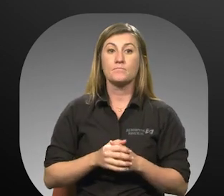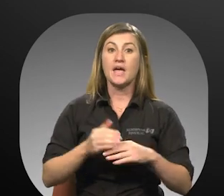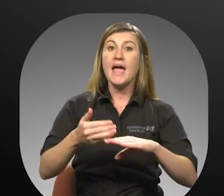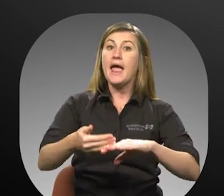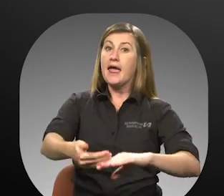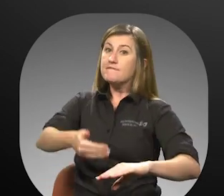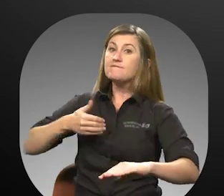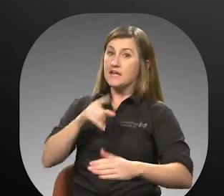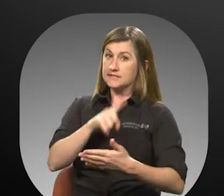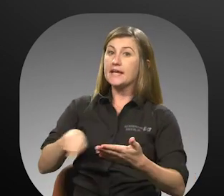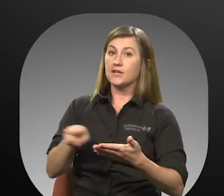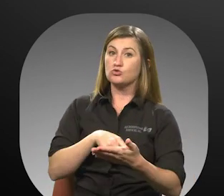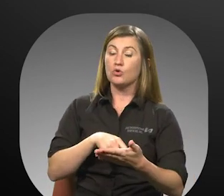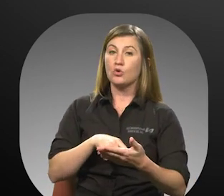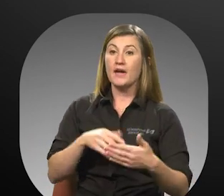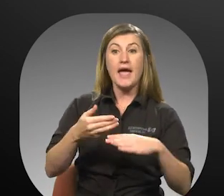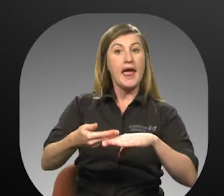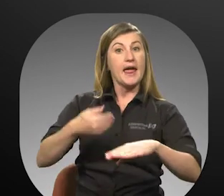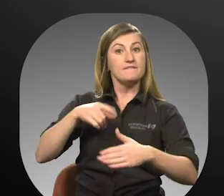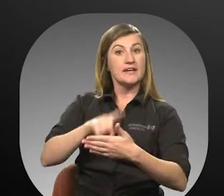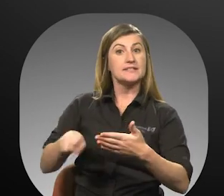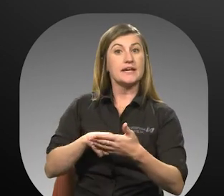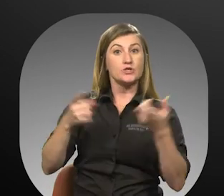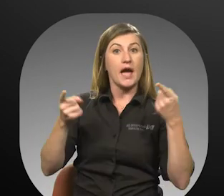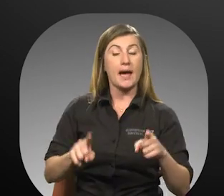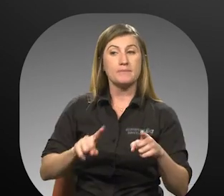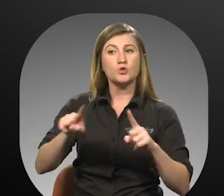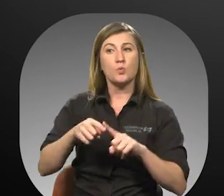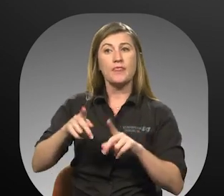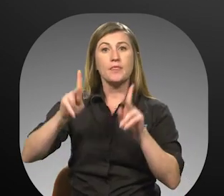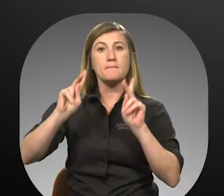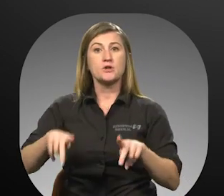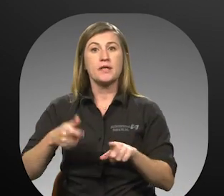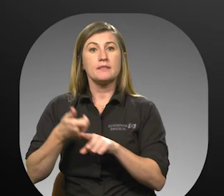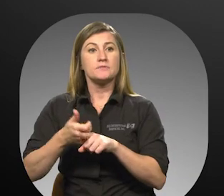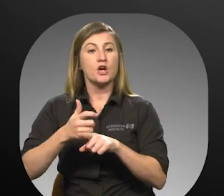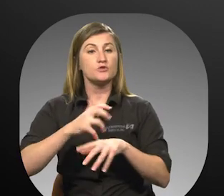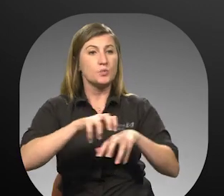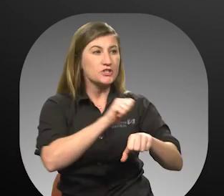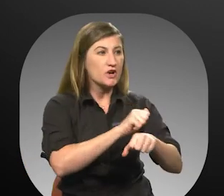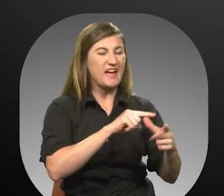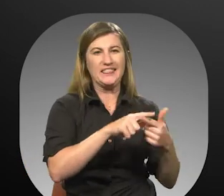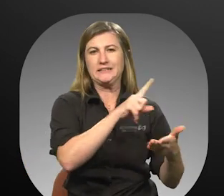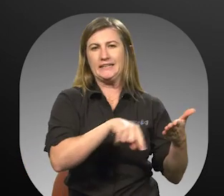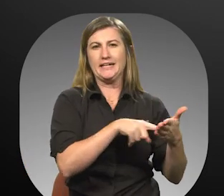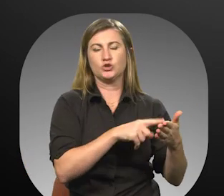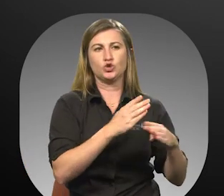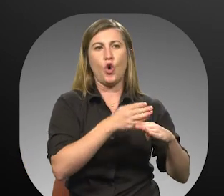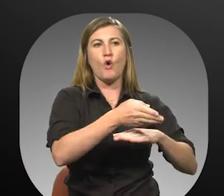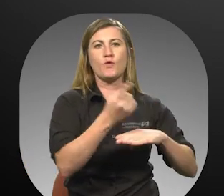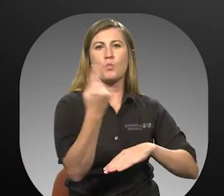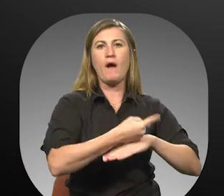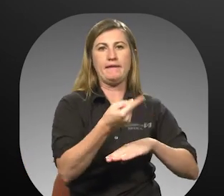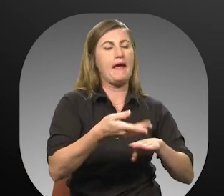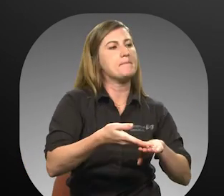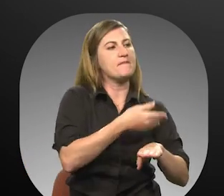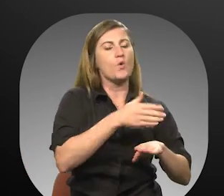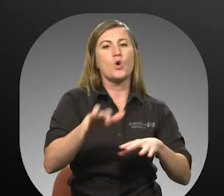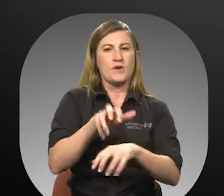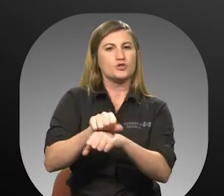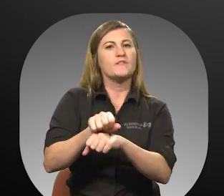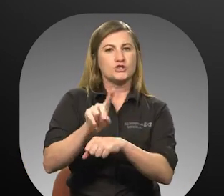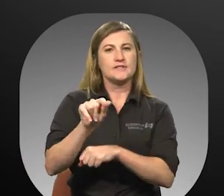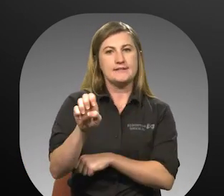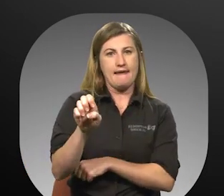Advance-cancel. Advance-cancel occurs when a person has reserved a trip and then cancels the trip at least one day prior to the reservation